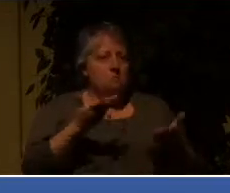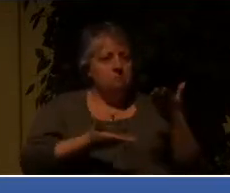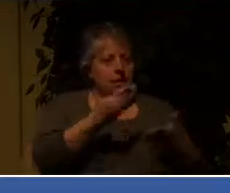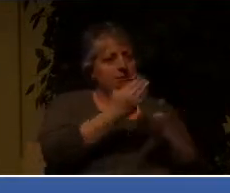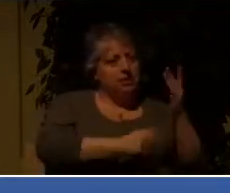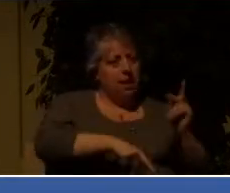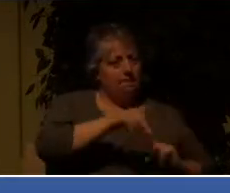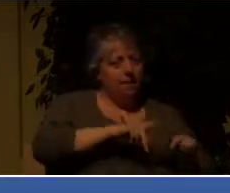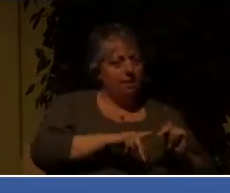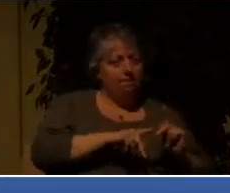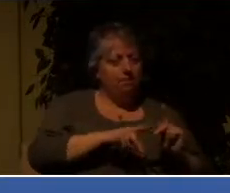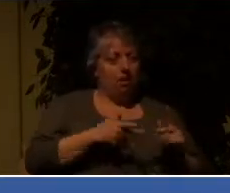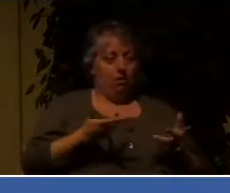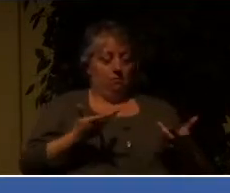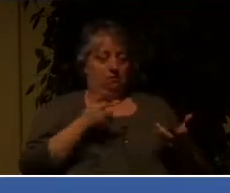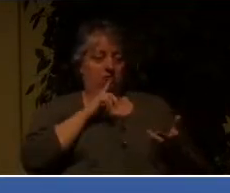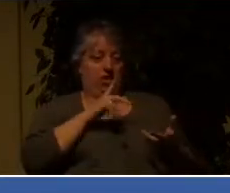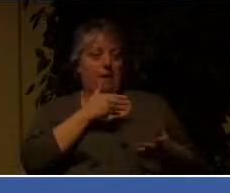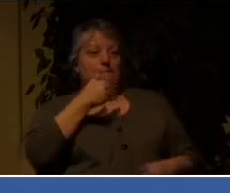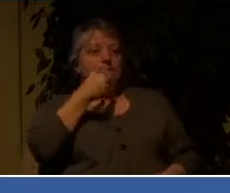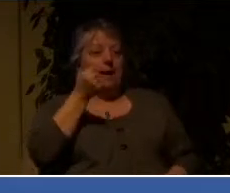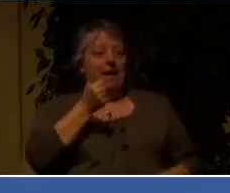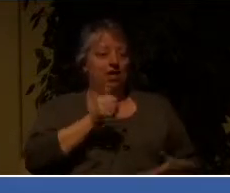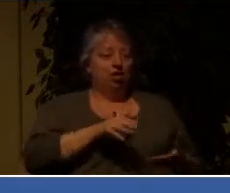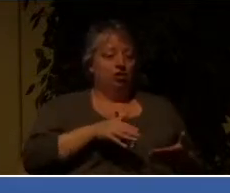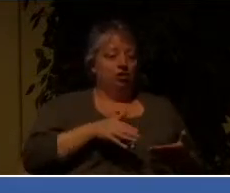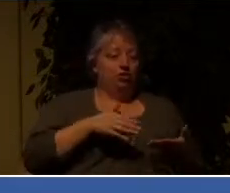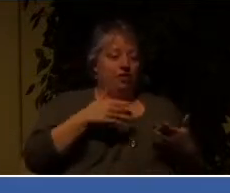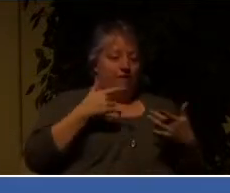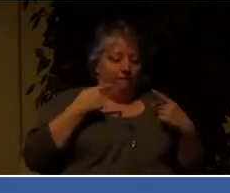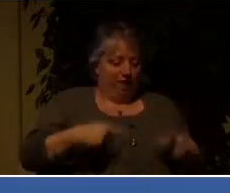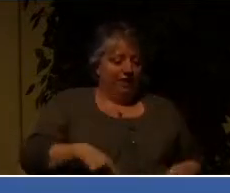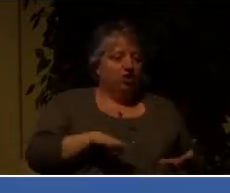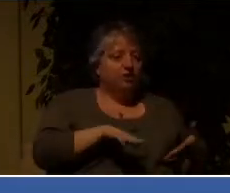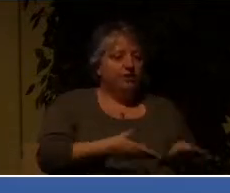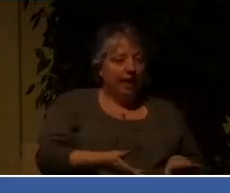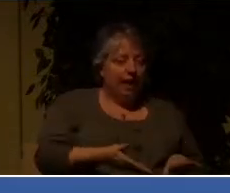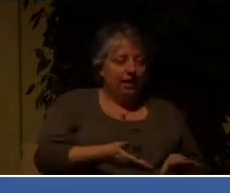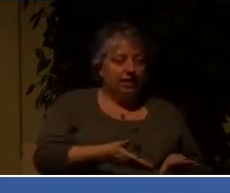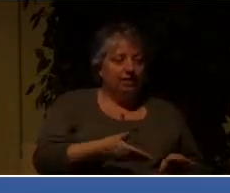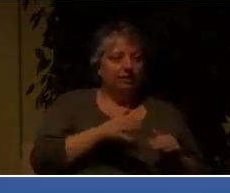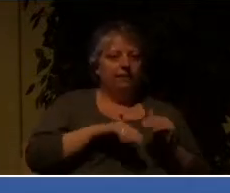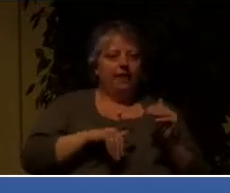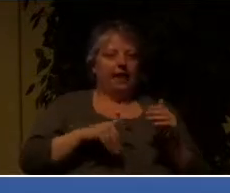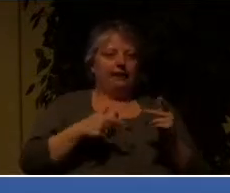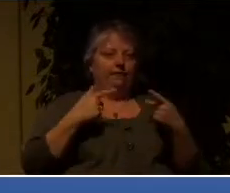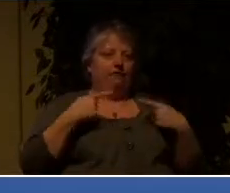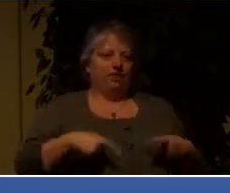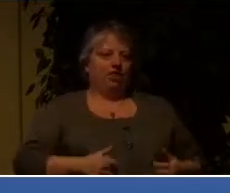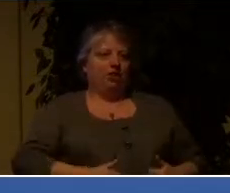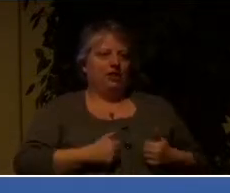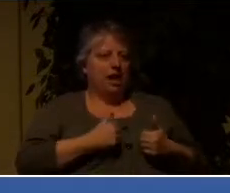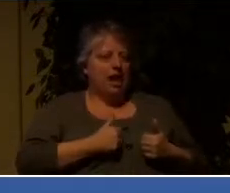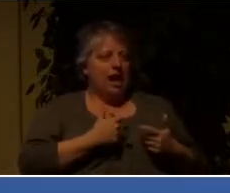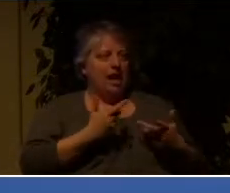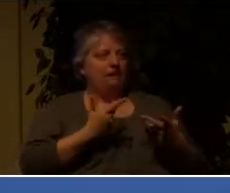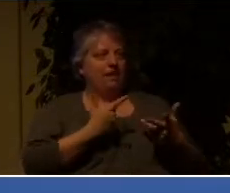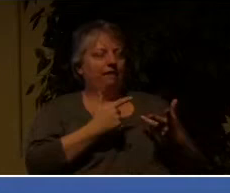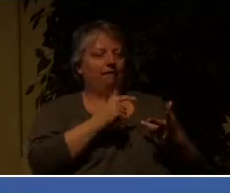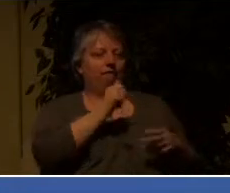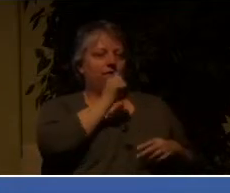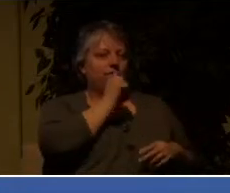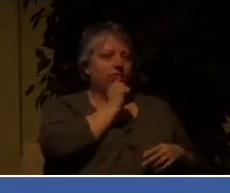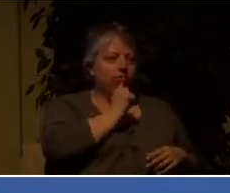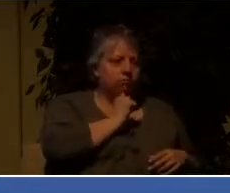people, it's better to die than live. But to live and to lose the comfort or the